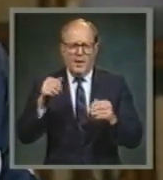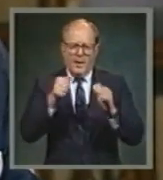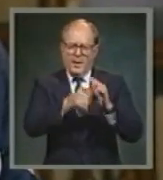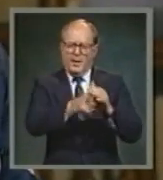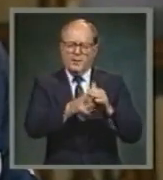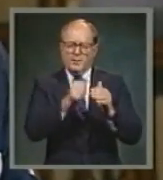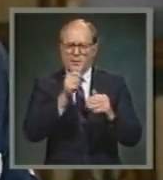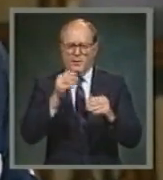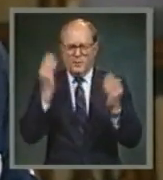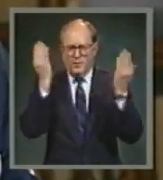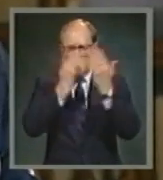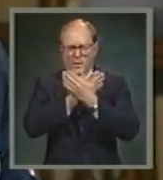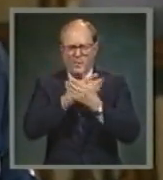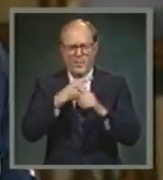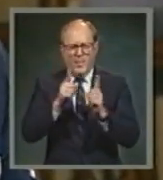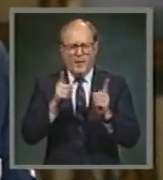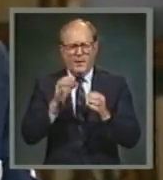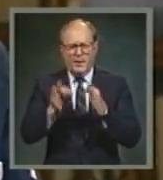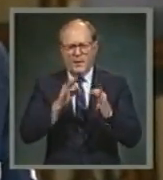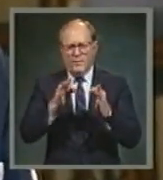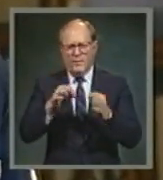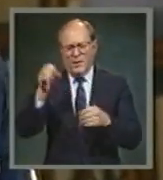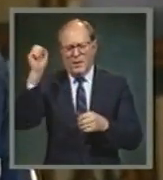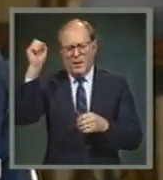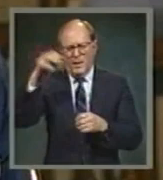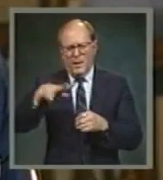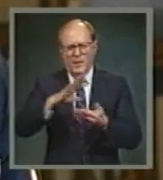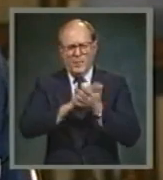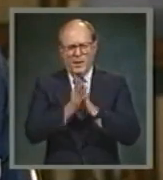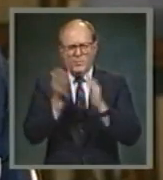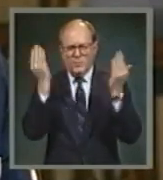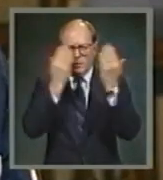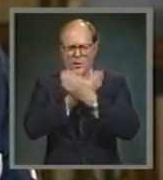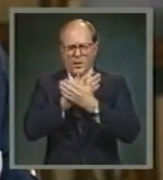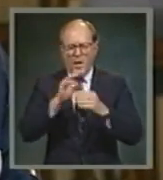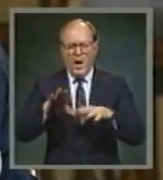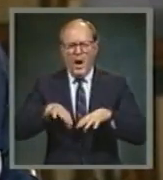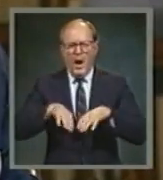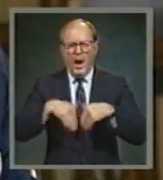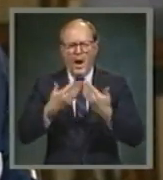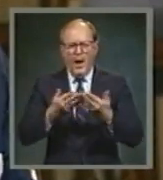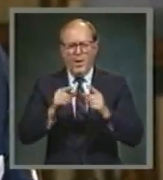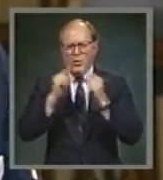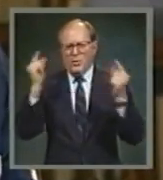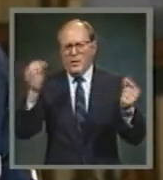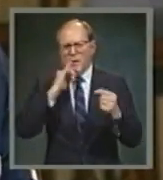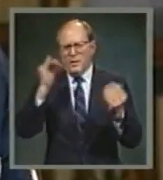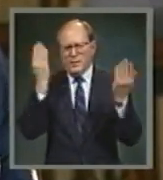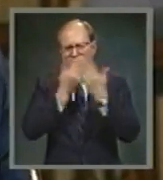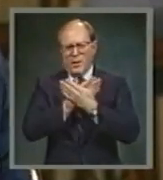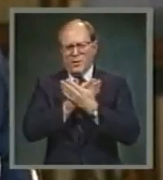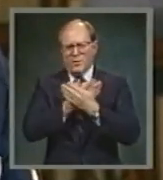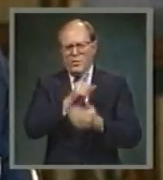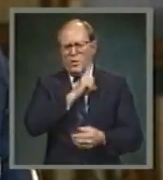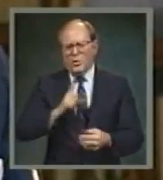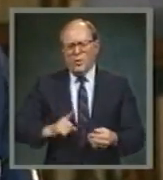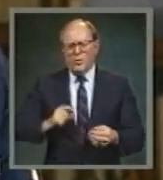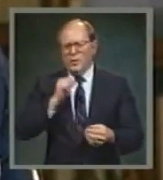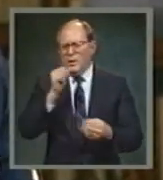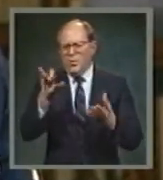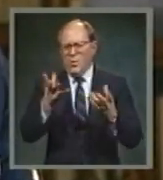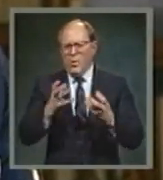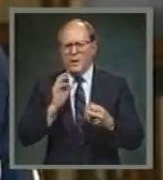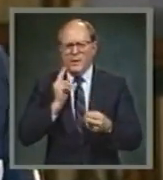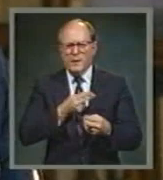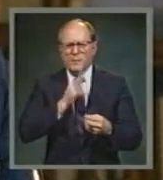But if the light becomes darkness, how great is the darkness? The Lord doesn't command us to be popular, but He does